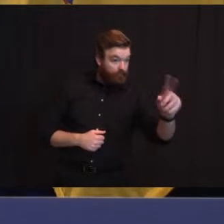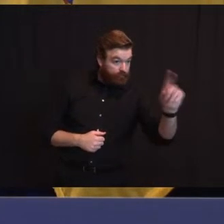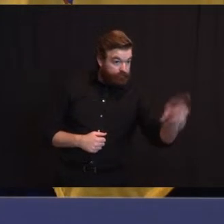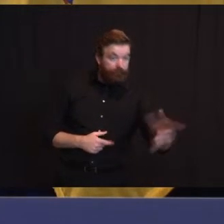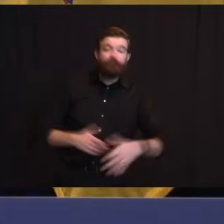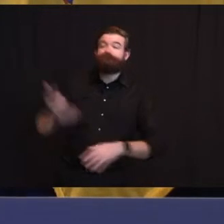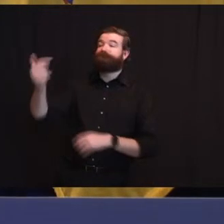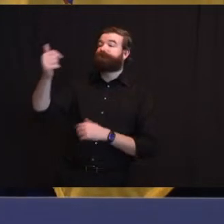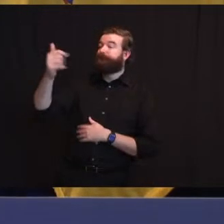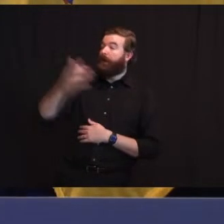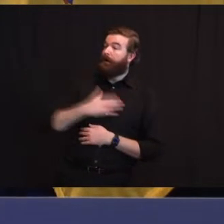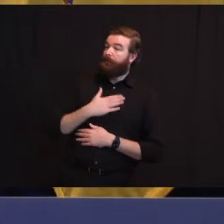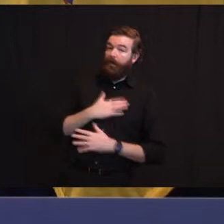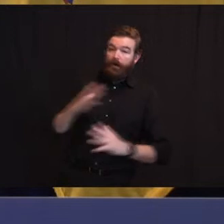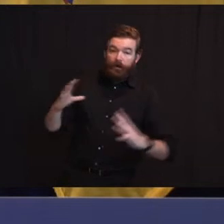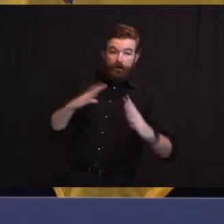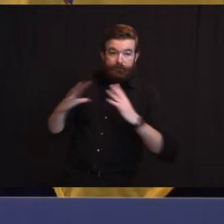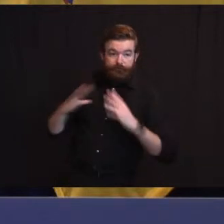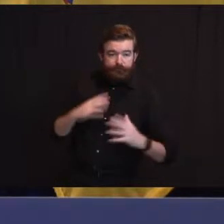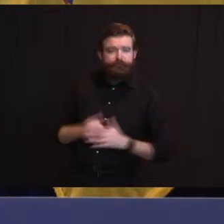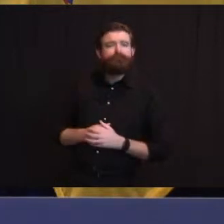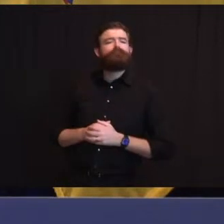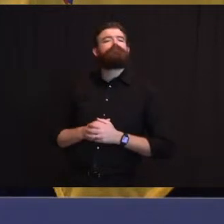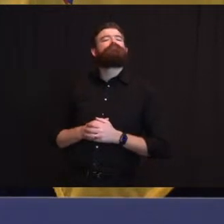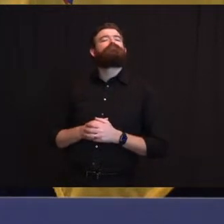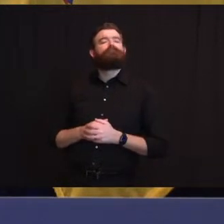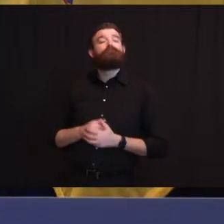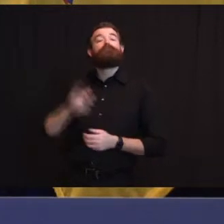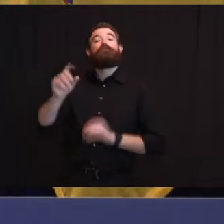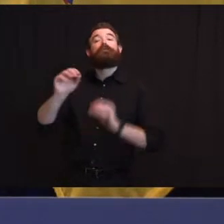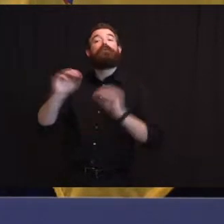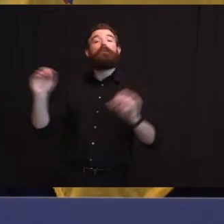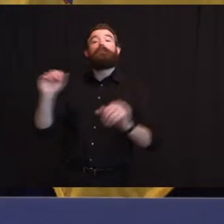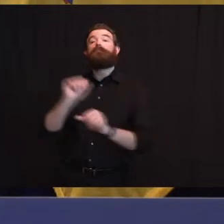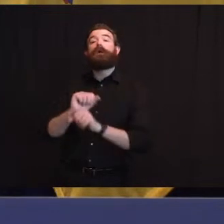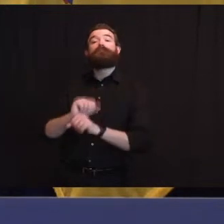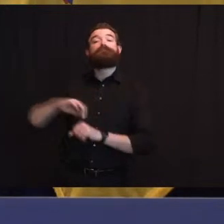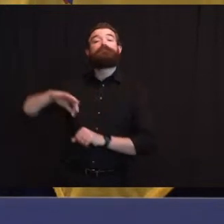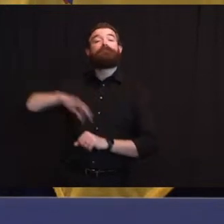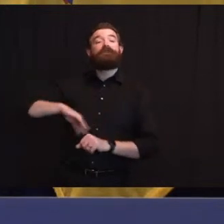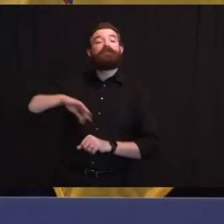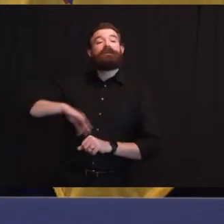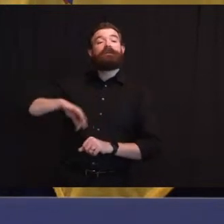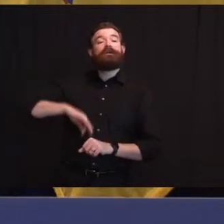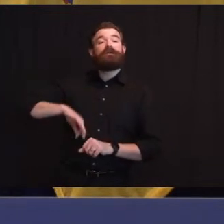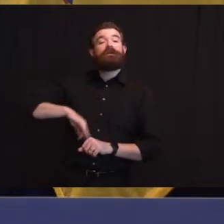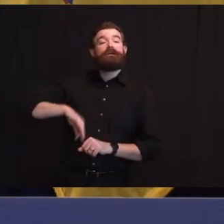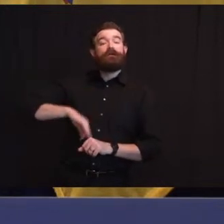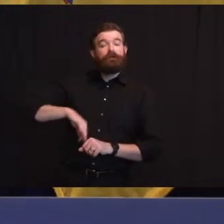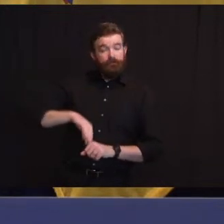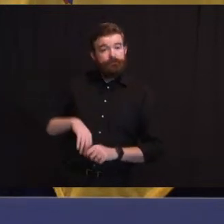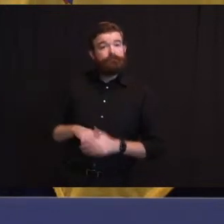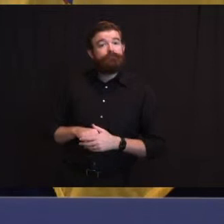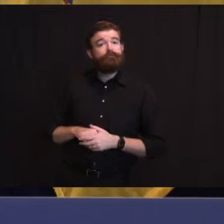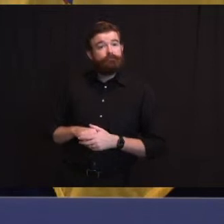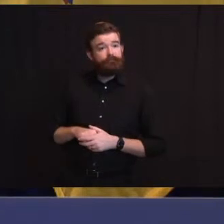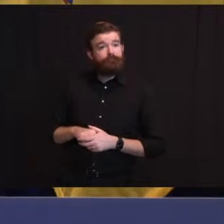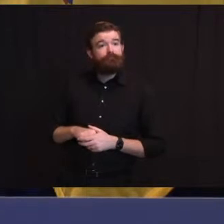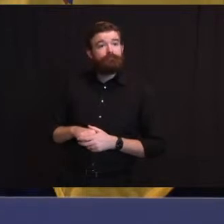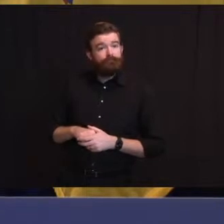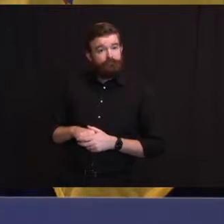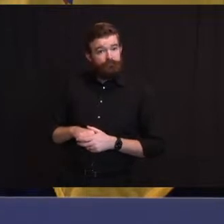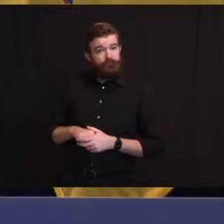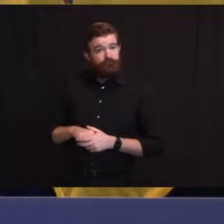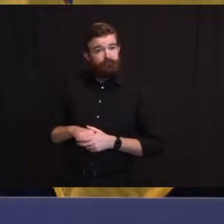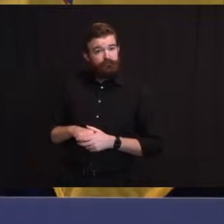So just for clarity on the unemployment benefits, do you know if the claimants will still be able to get paid for the week that